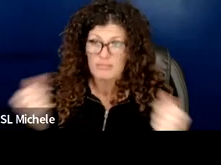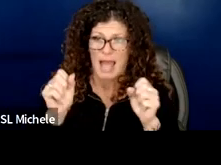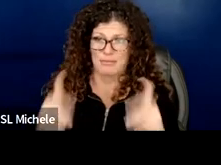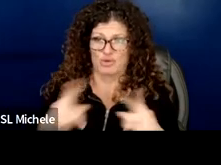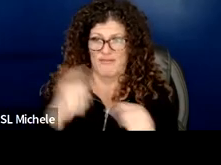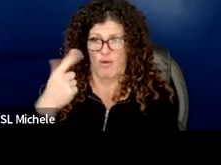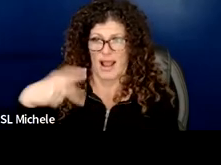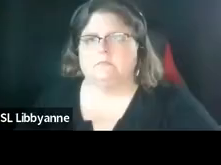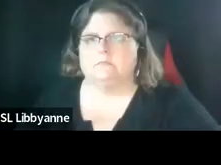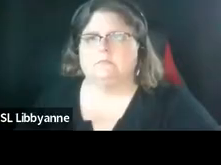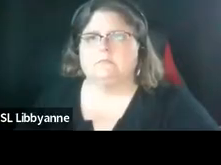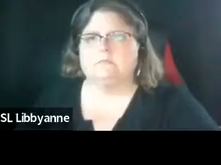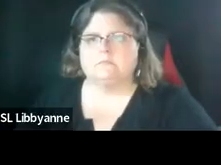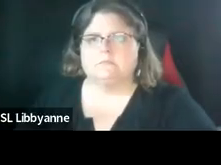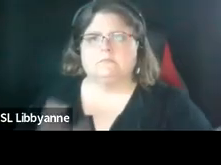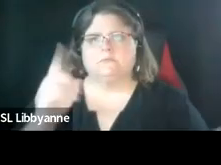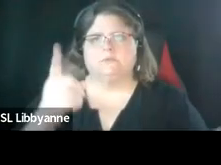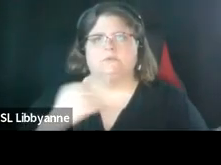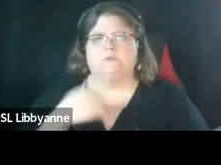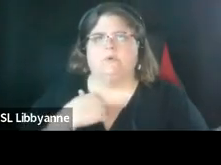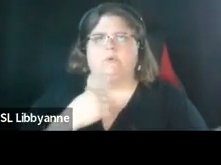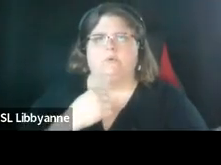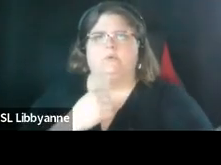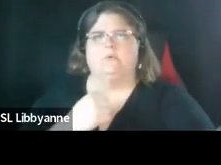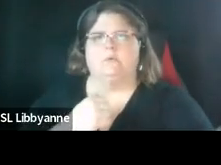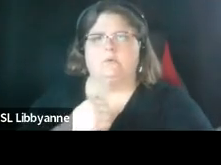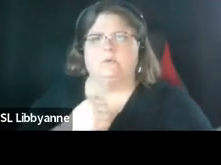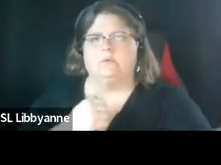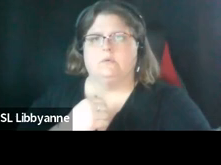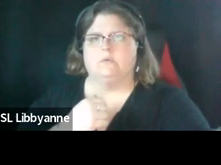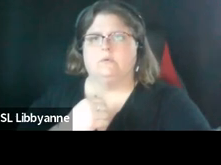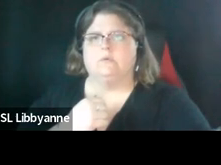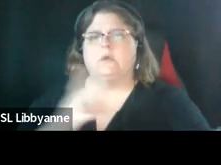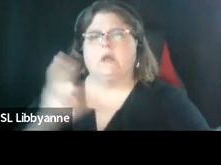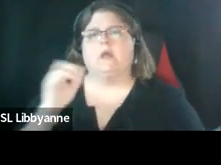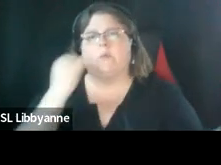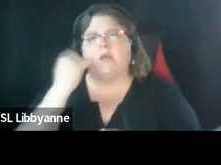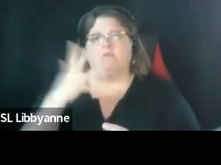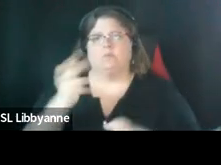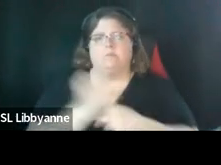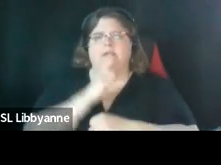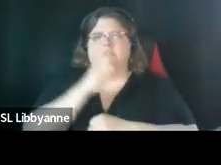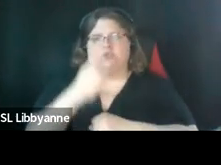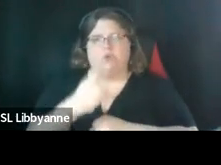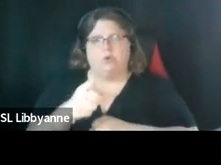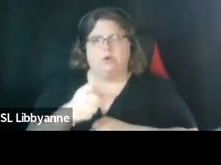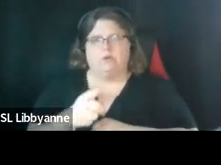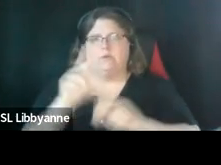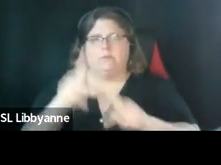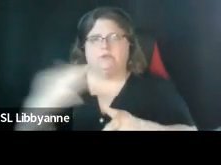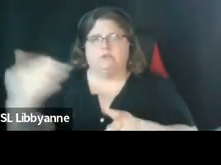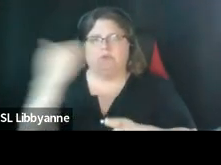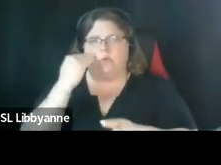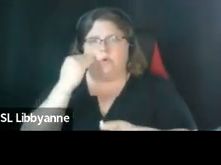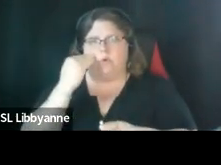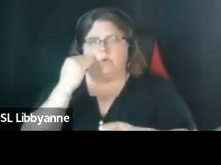so it's um so it's almost like are you saying do we in order to make sure the candidate knows you must be able to come in